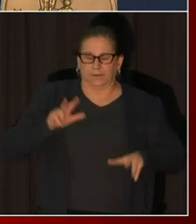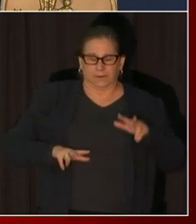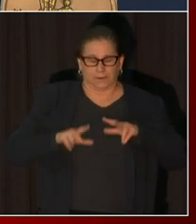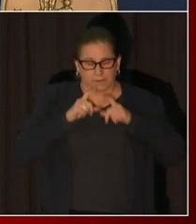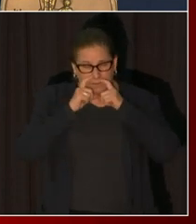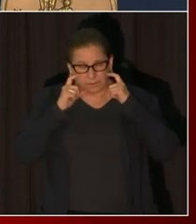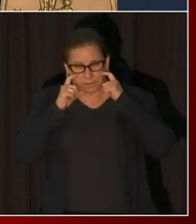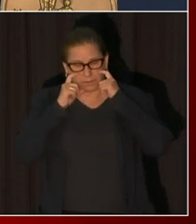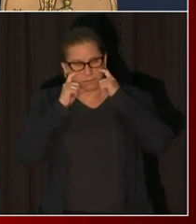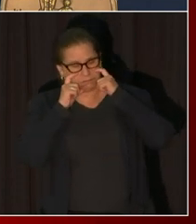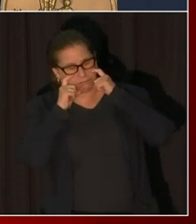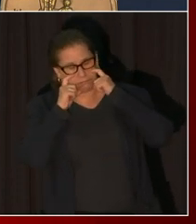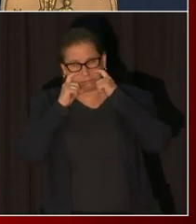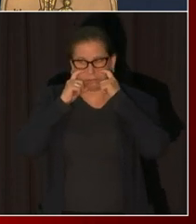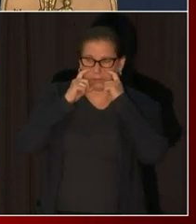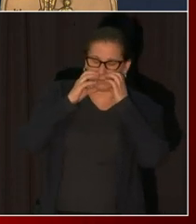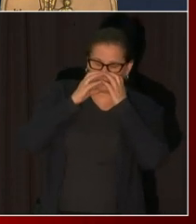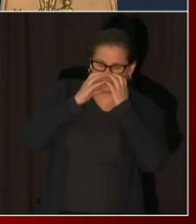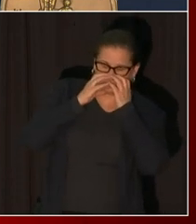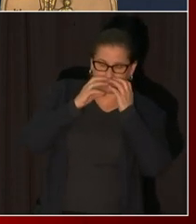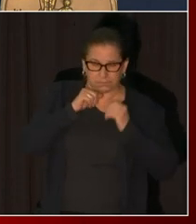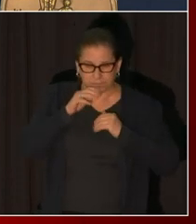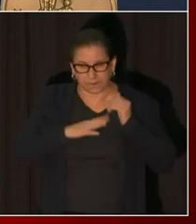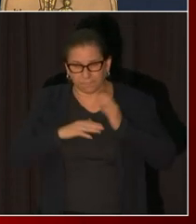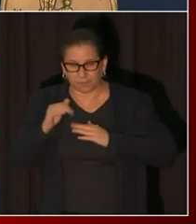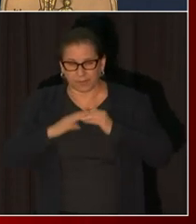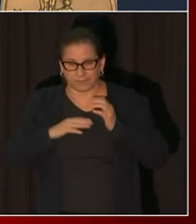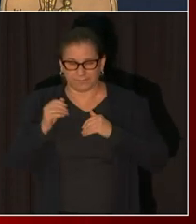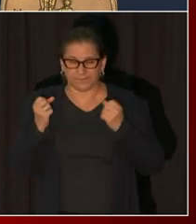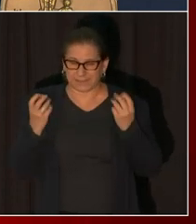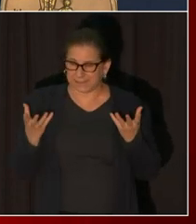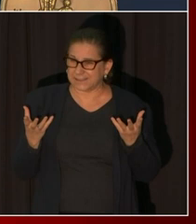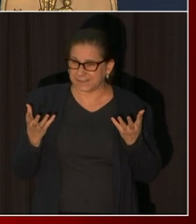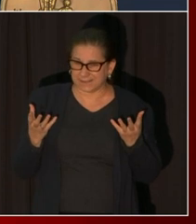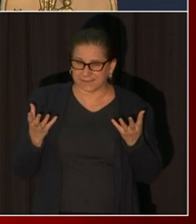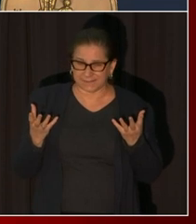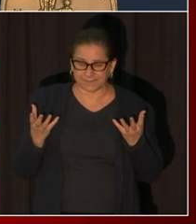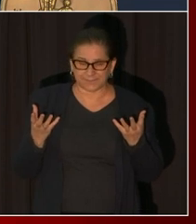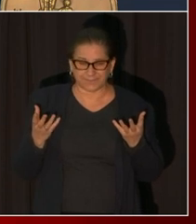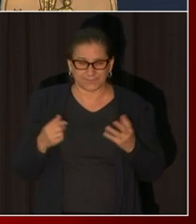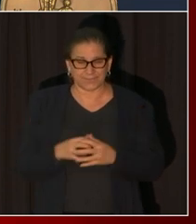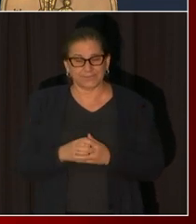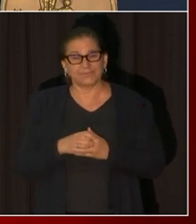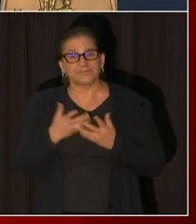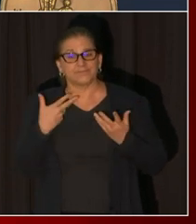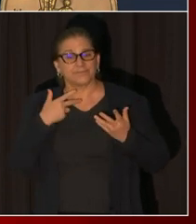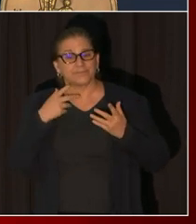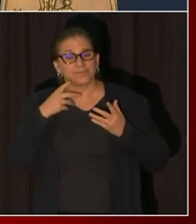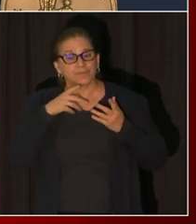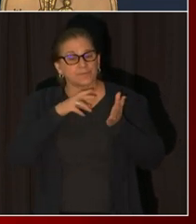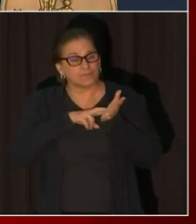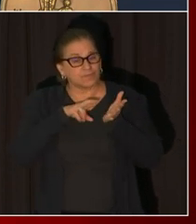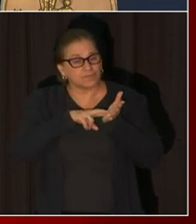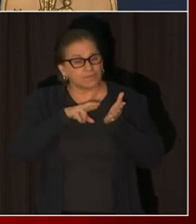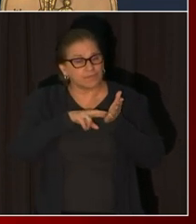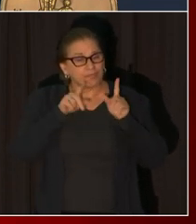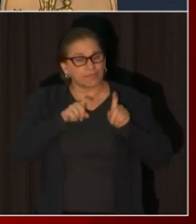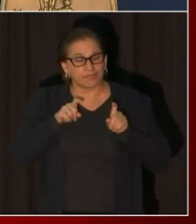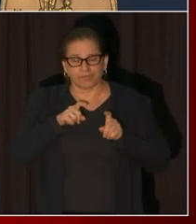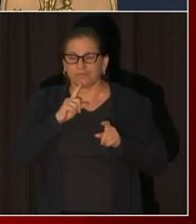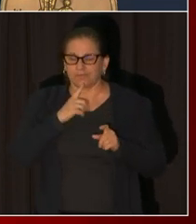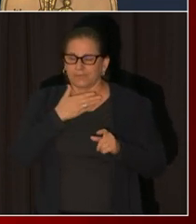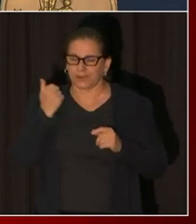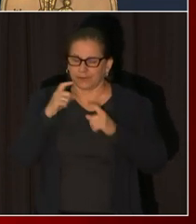get used to. You will try many masks and you will find the one that you like and the one that makes sense for